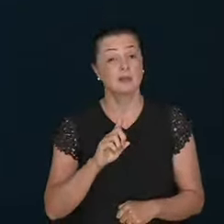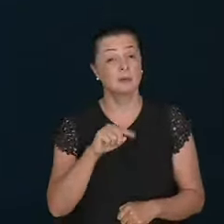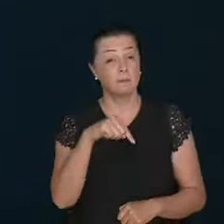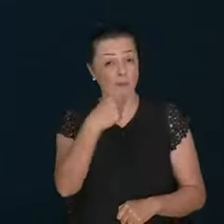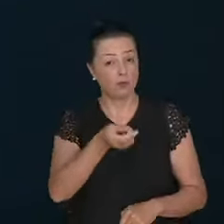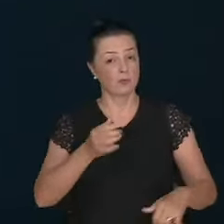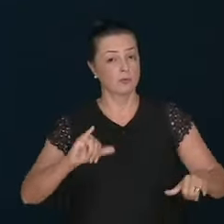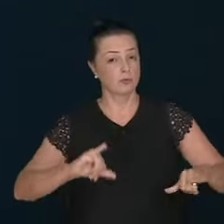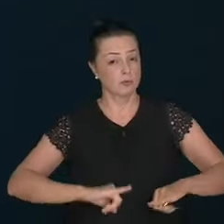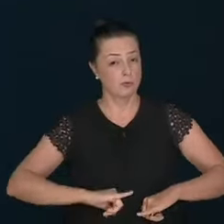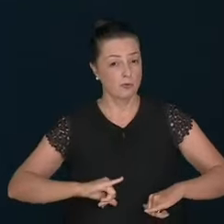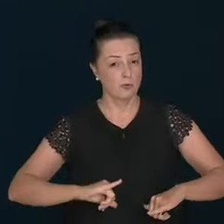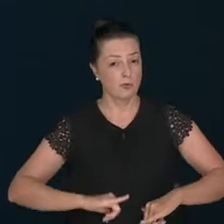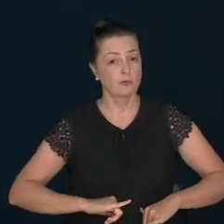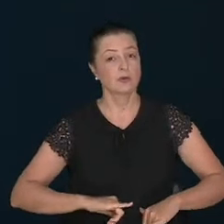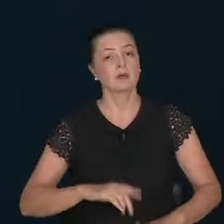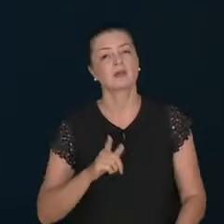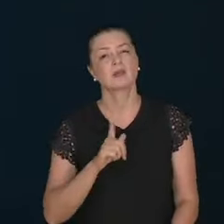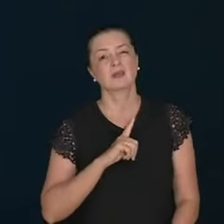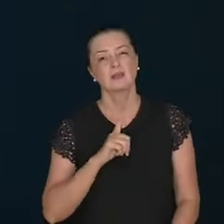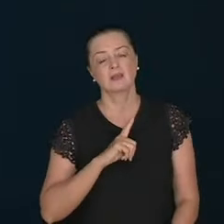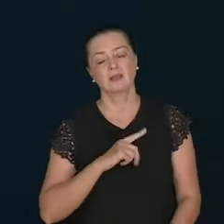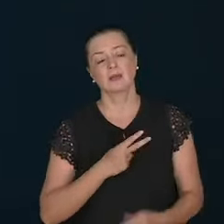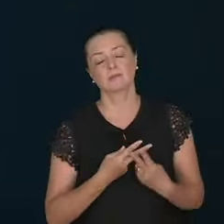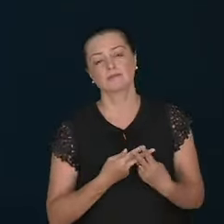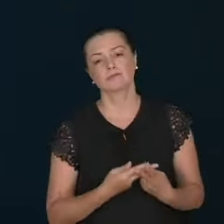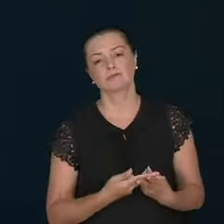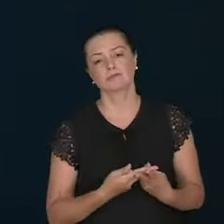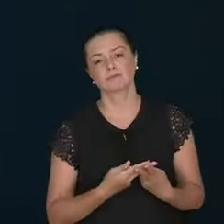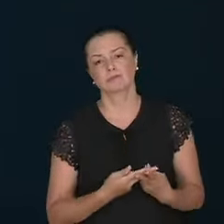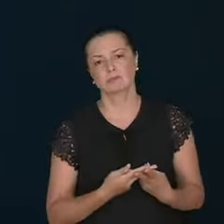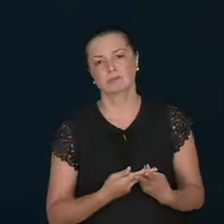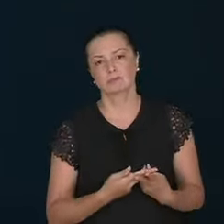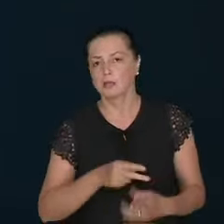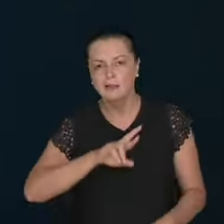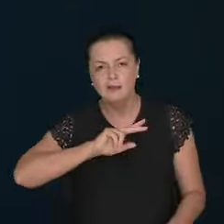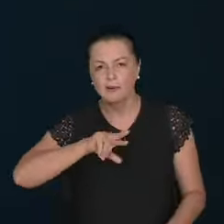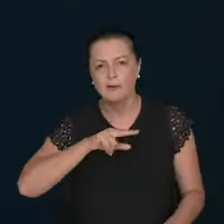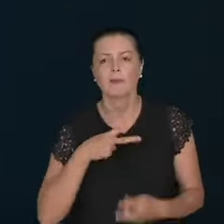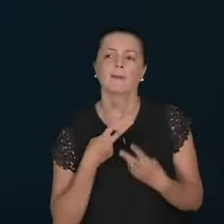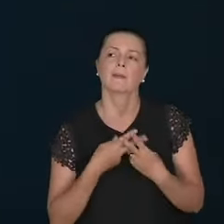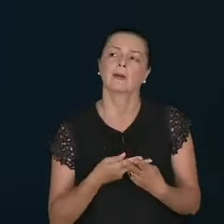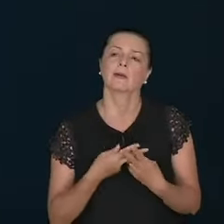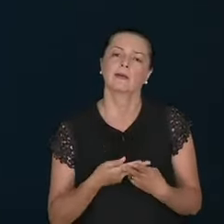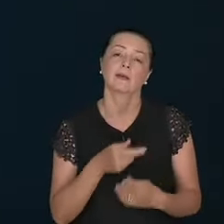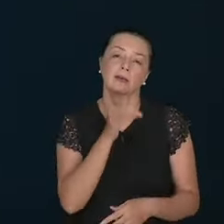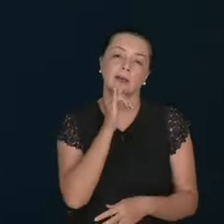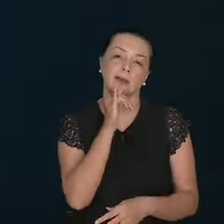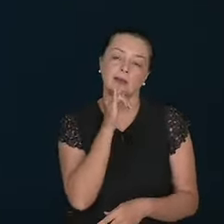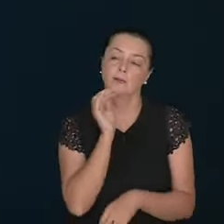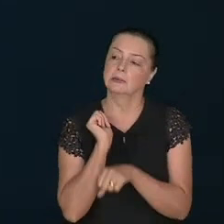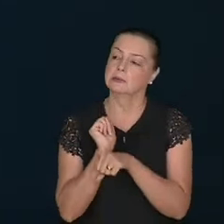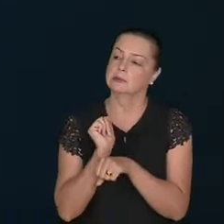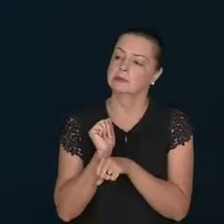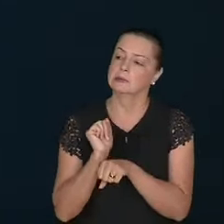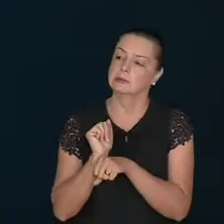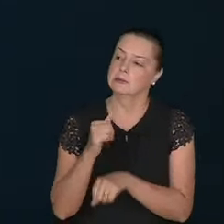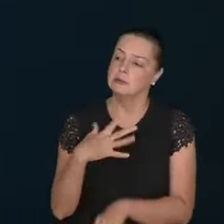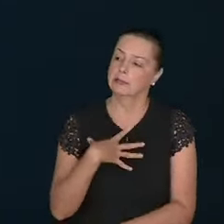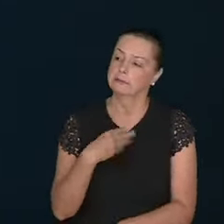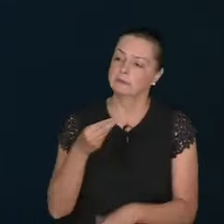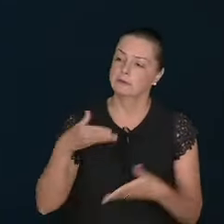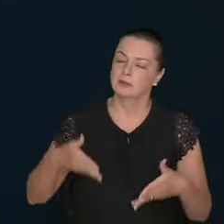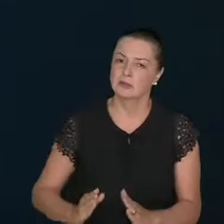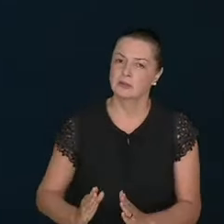suffered. And they had patience, not just normal patience to be waiting for something.